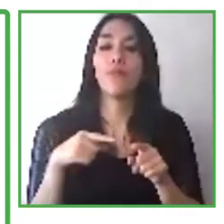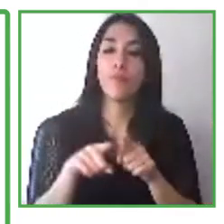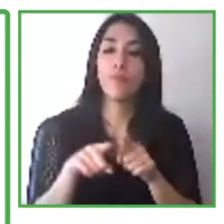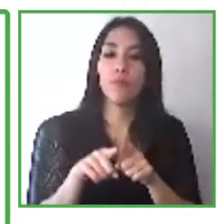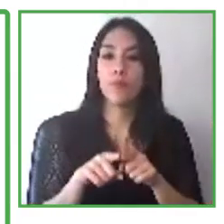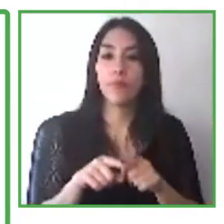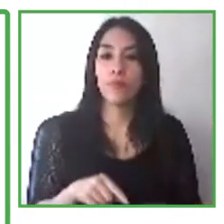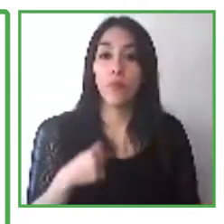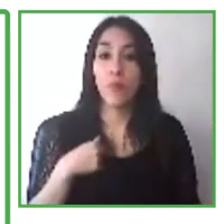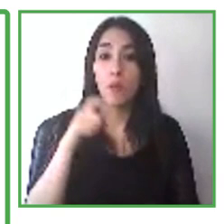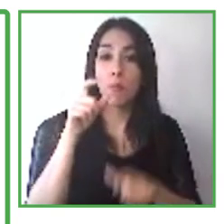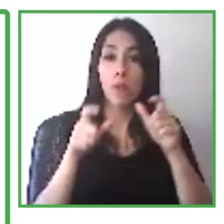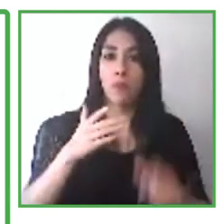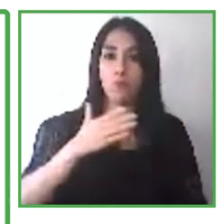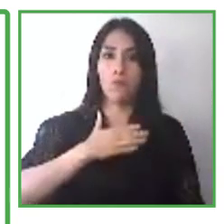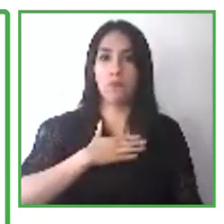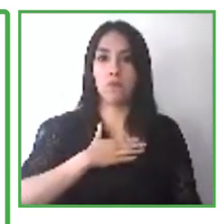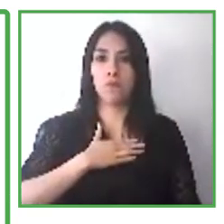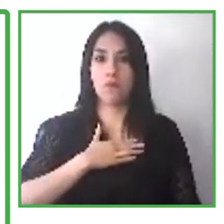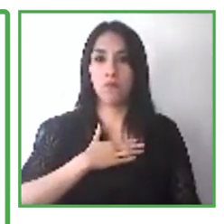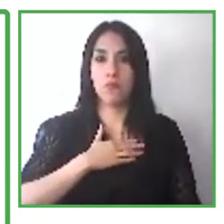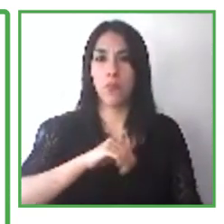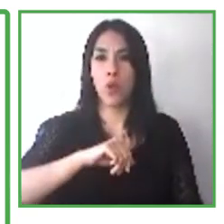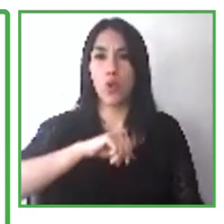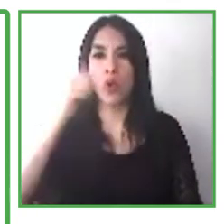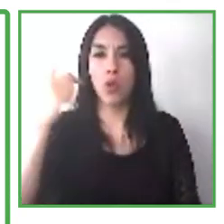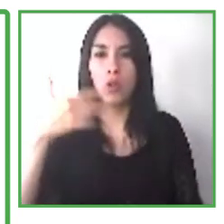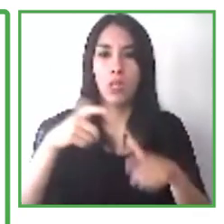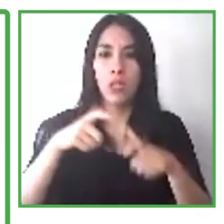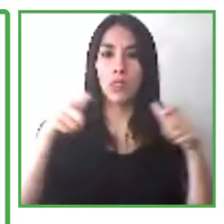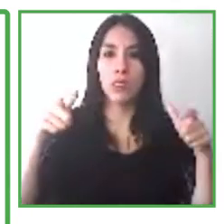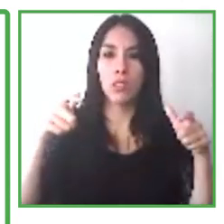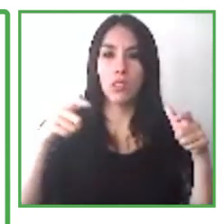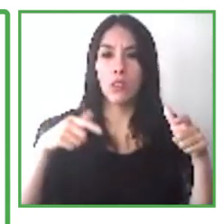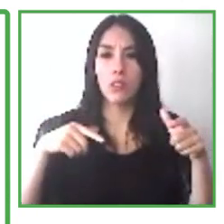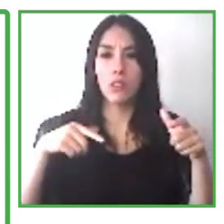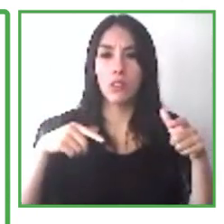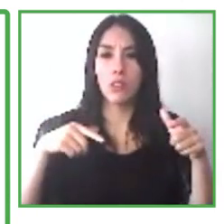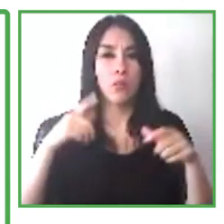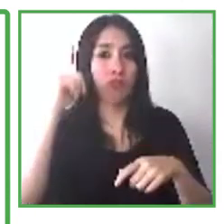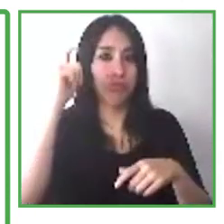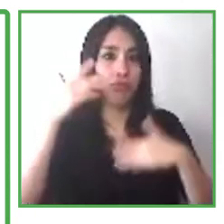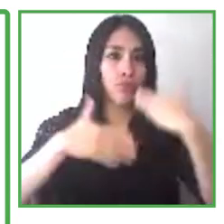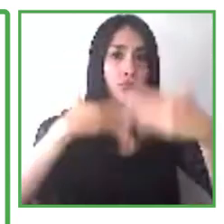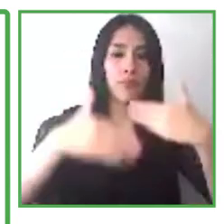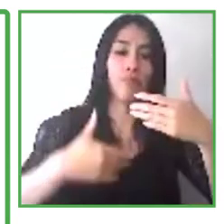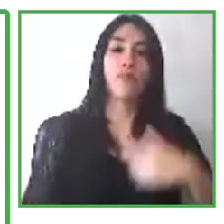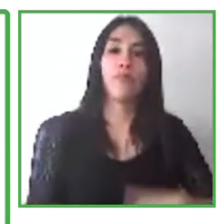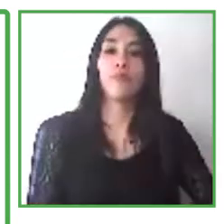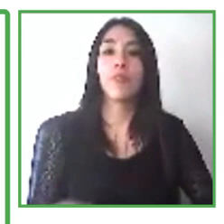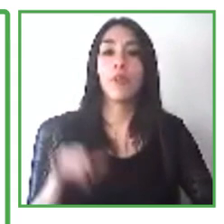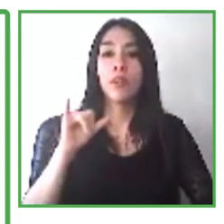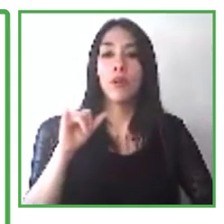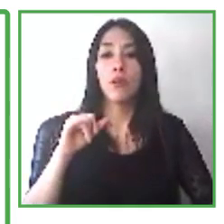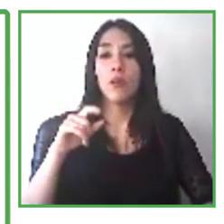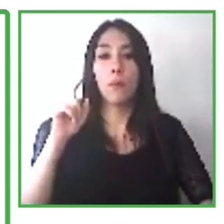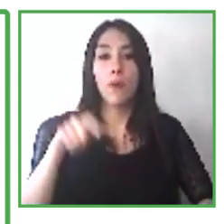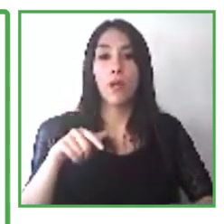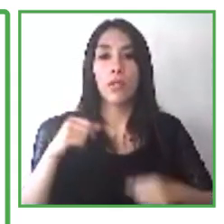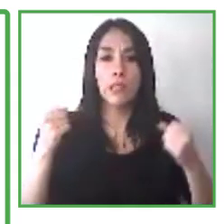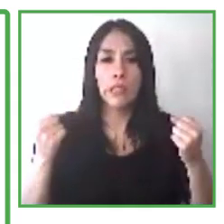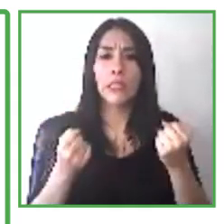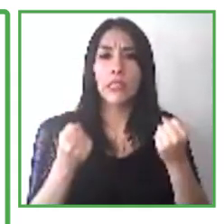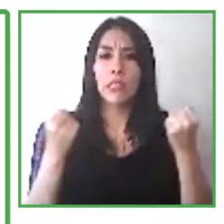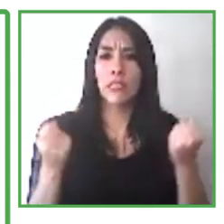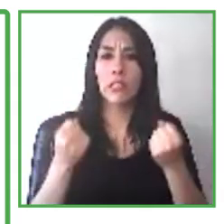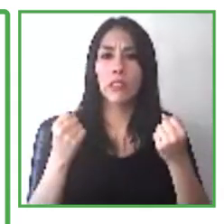start it. As well, we aim to promote the access to formal education. In some cases, that is the